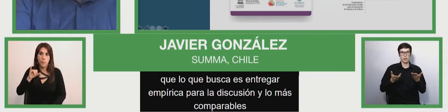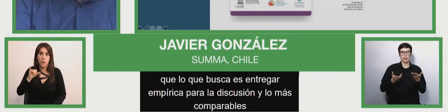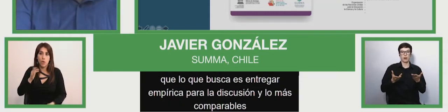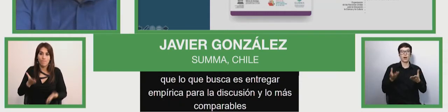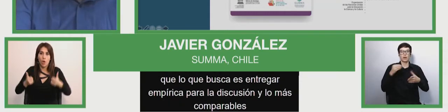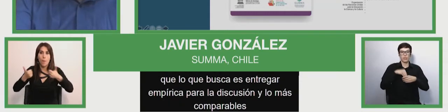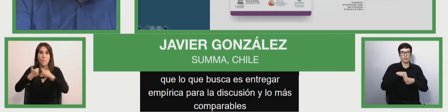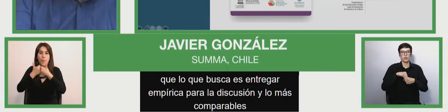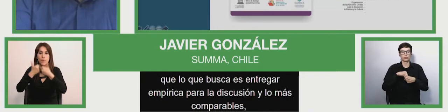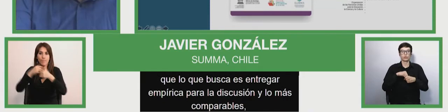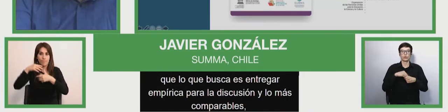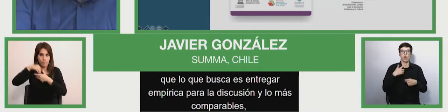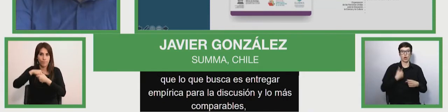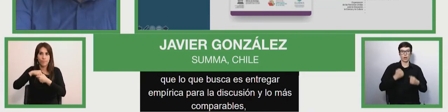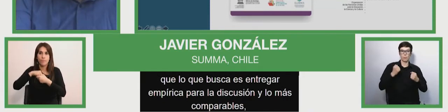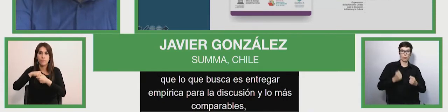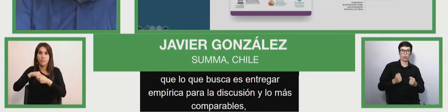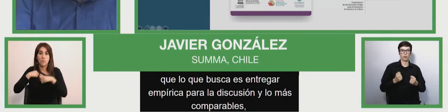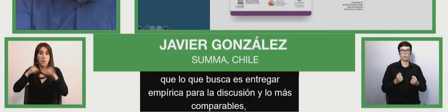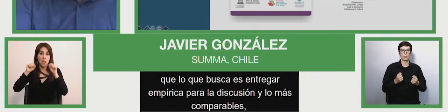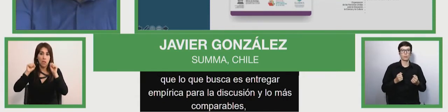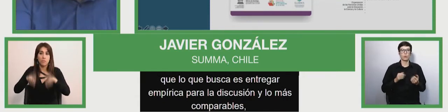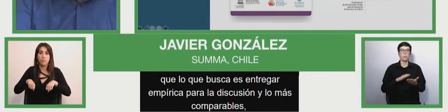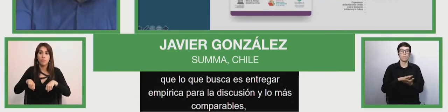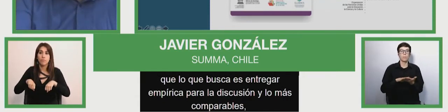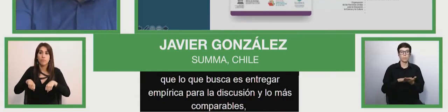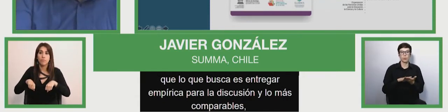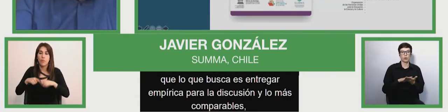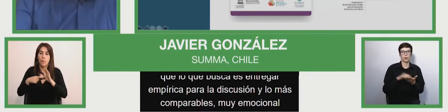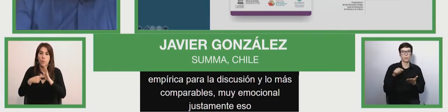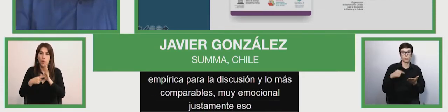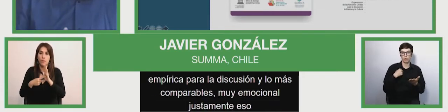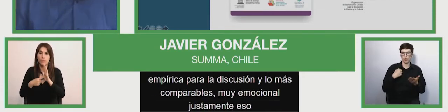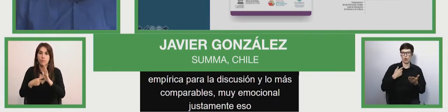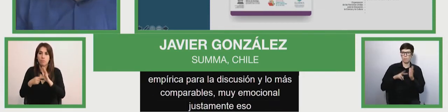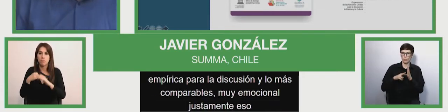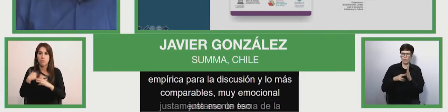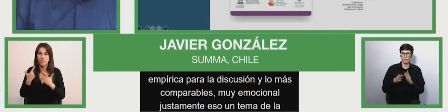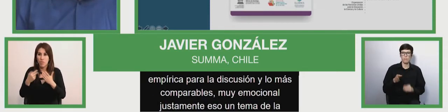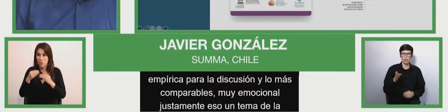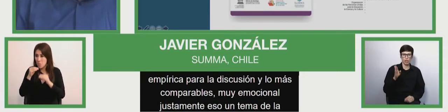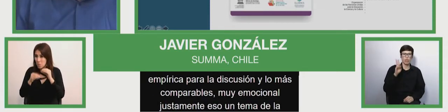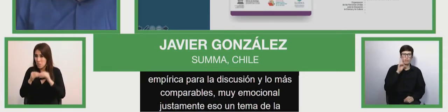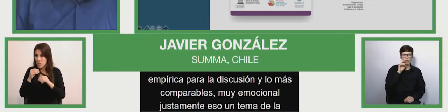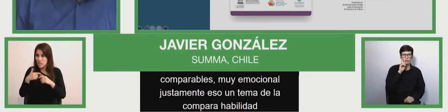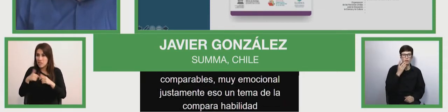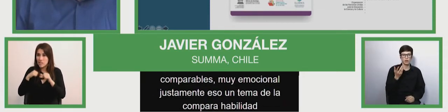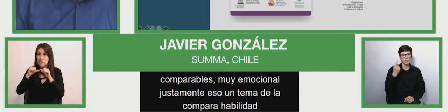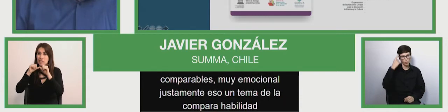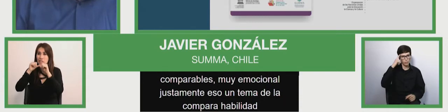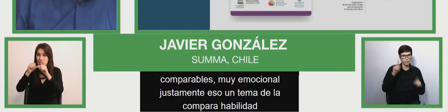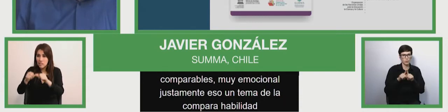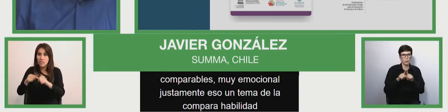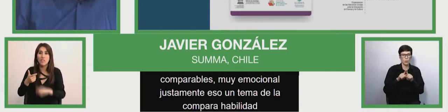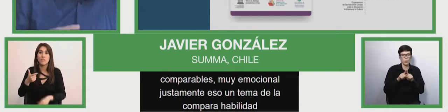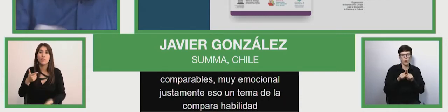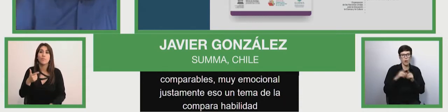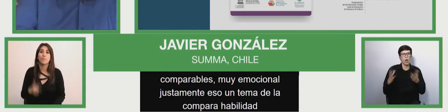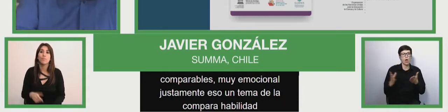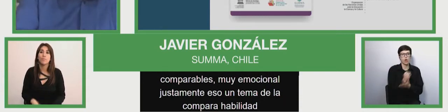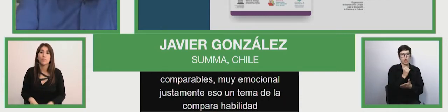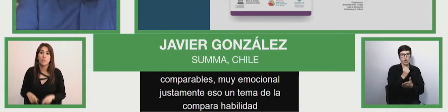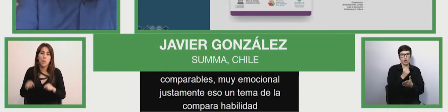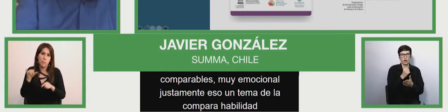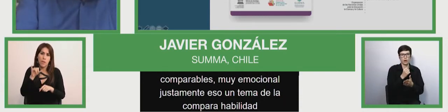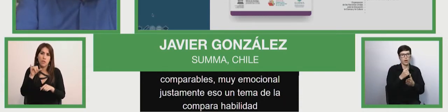one of the issues is comparability in the issues that we have, but the things that we have original scope, which